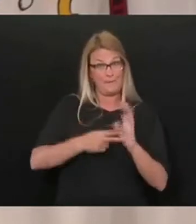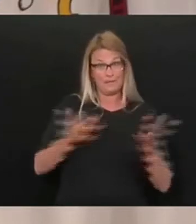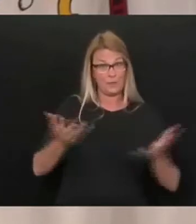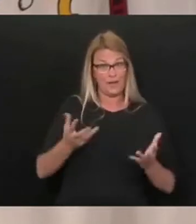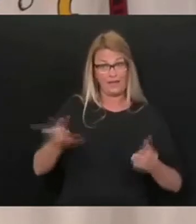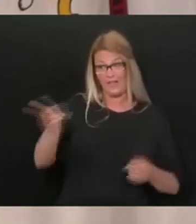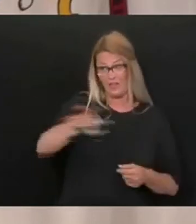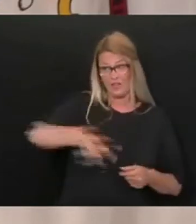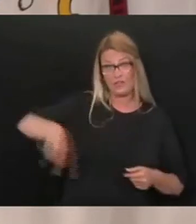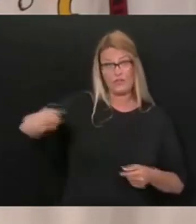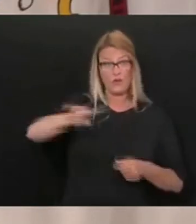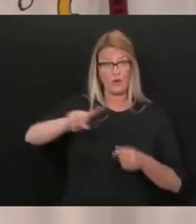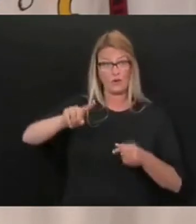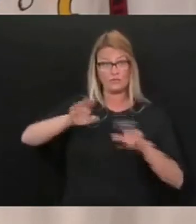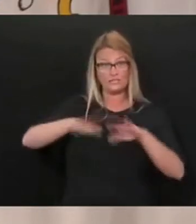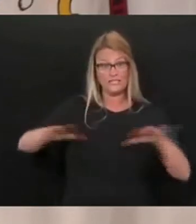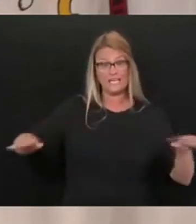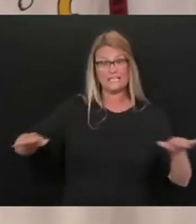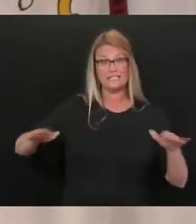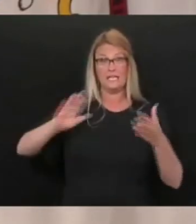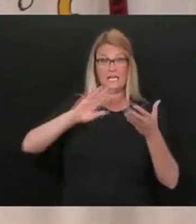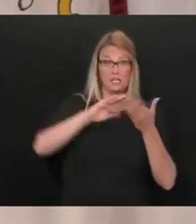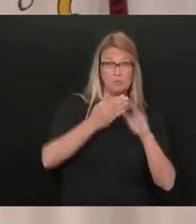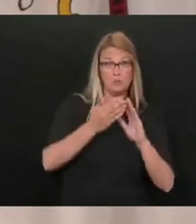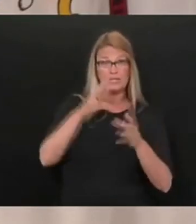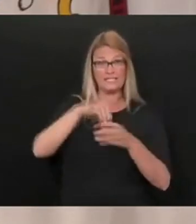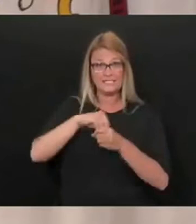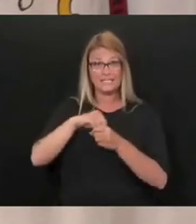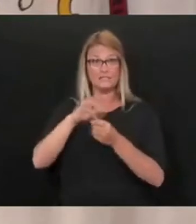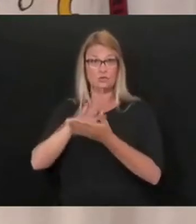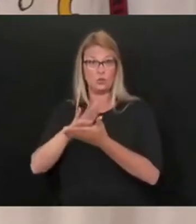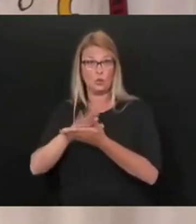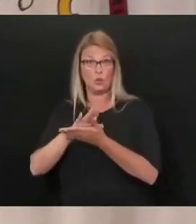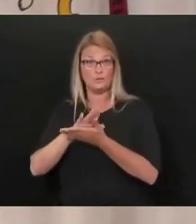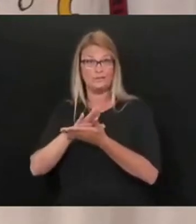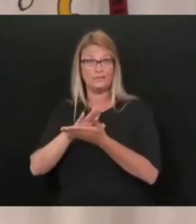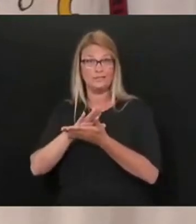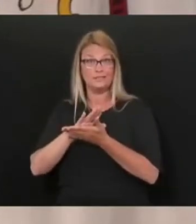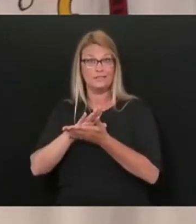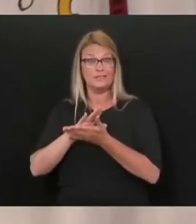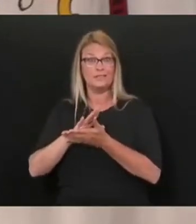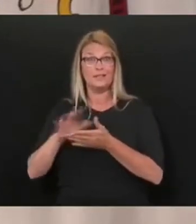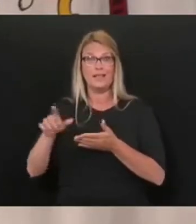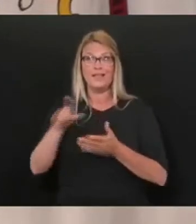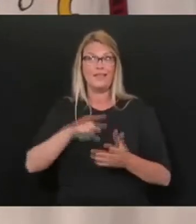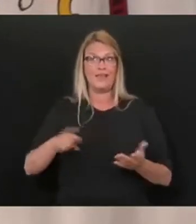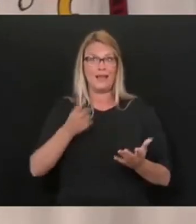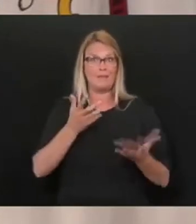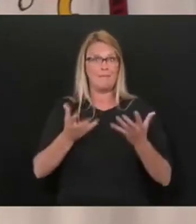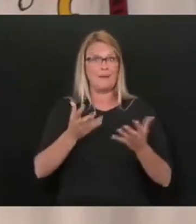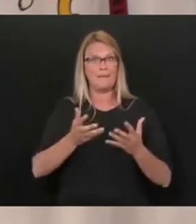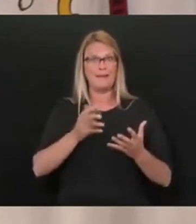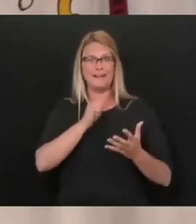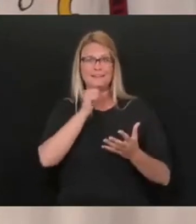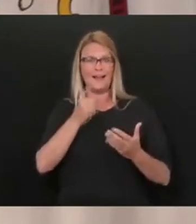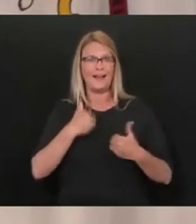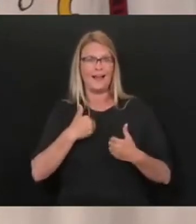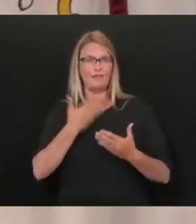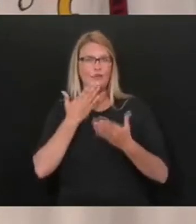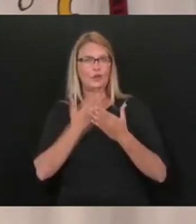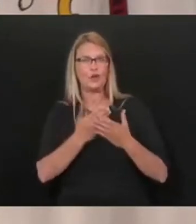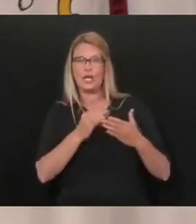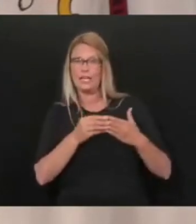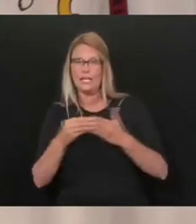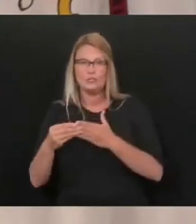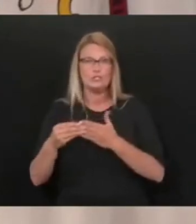in communities in schools were kids that were in some way, somehow, possibly lost. They may have been hungry.